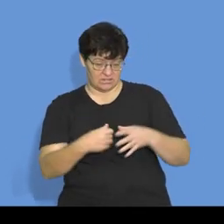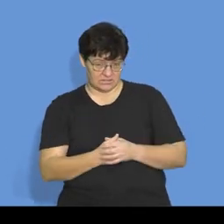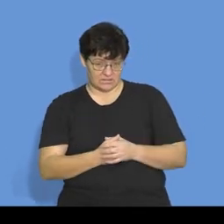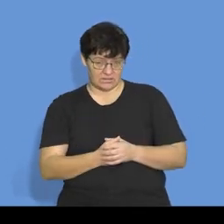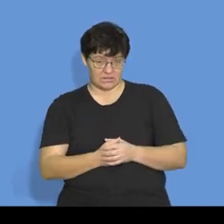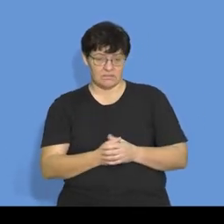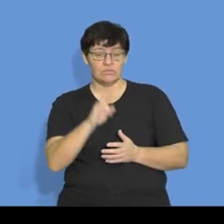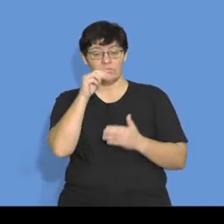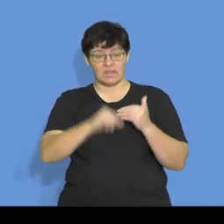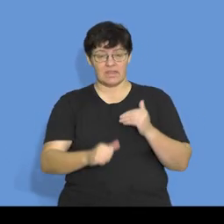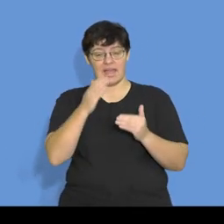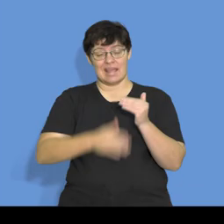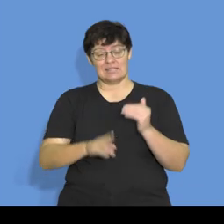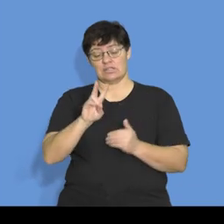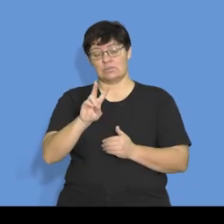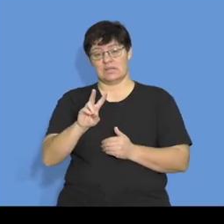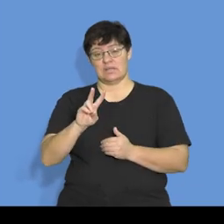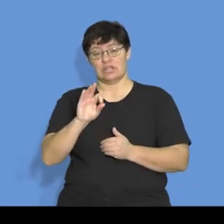30th of September 2020.